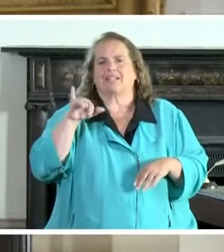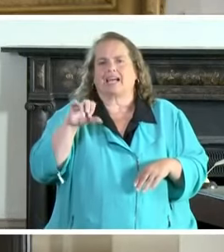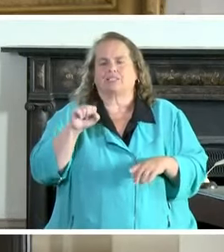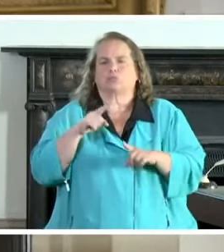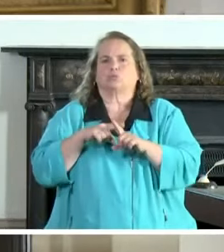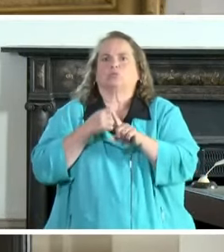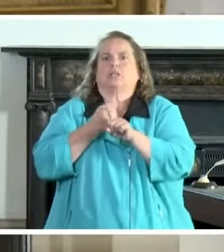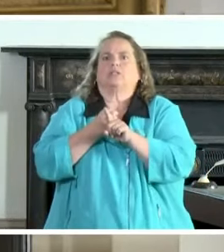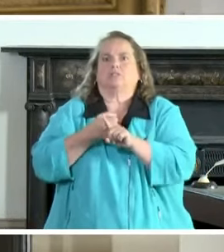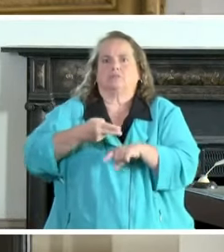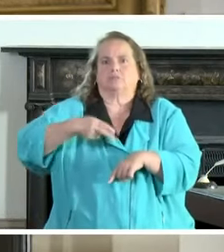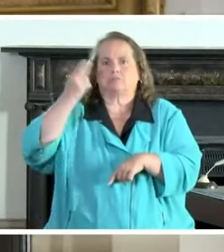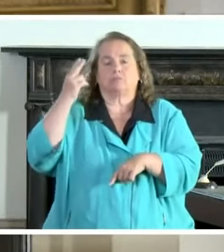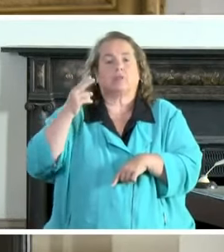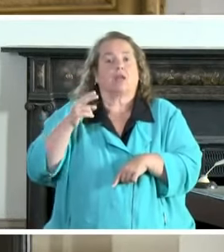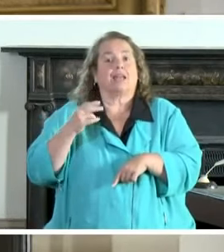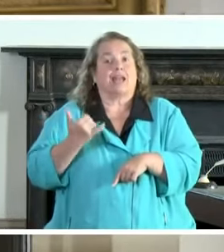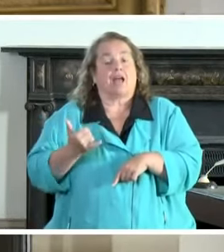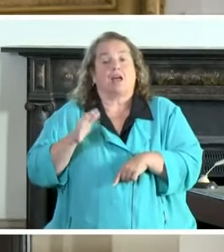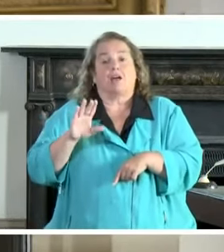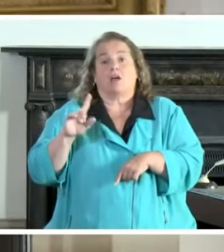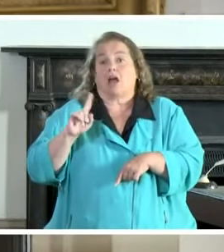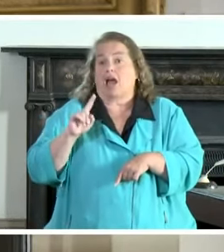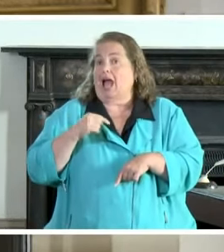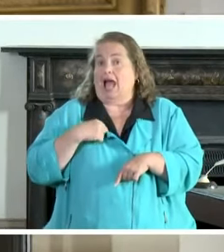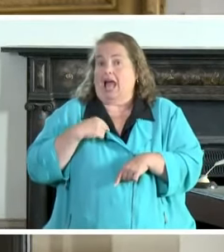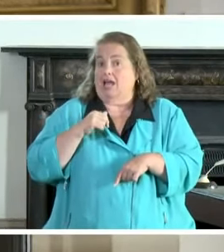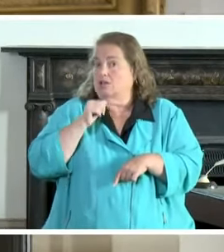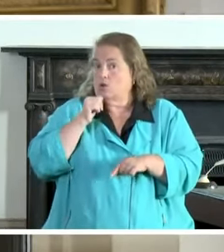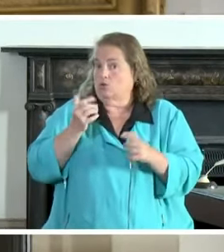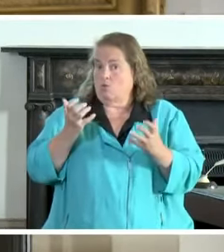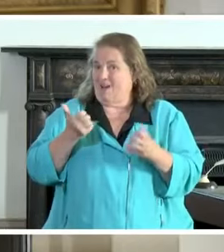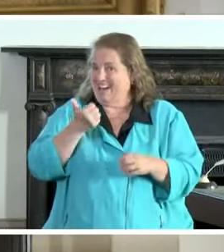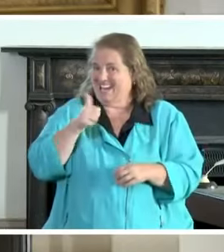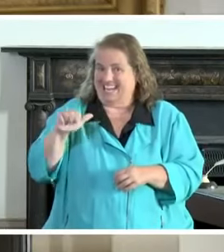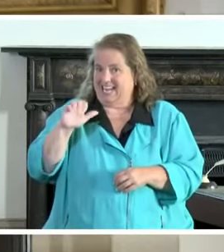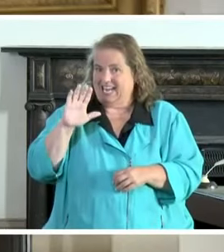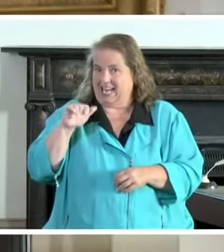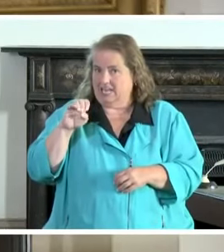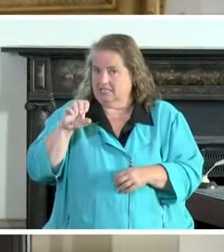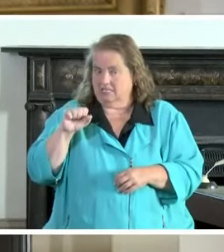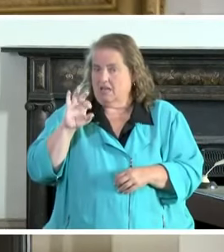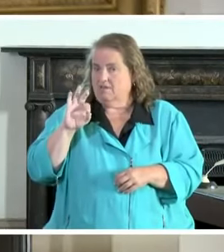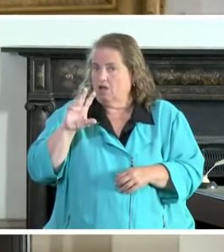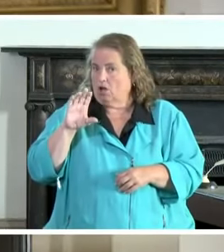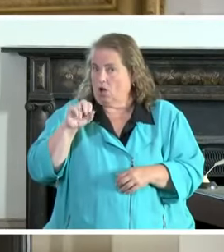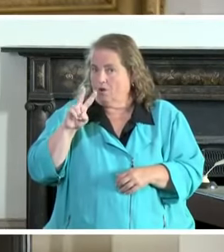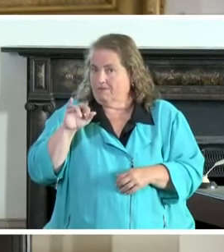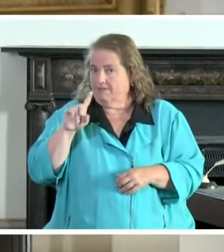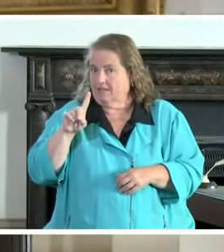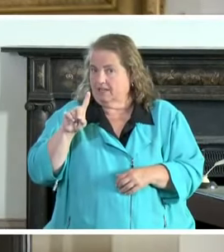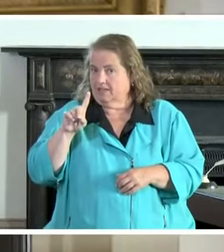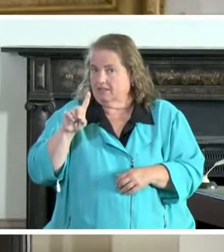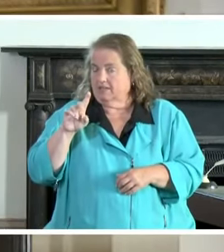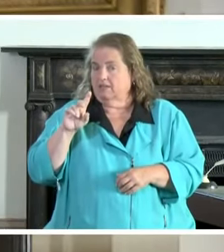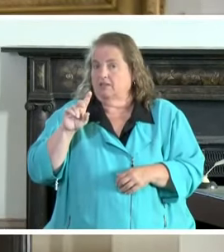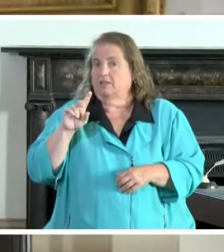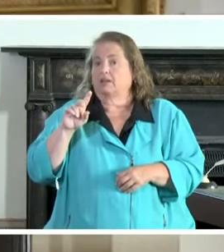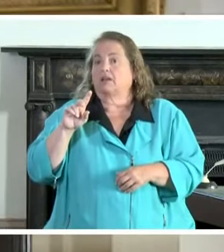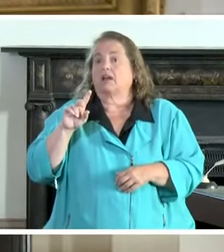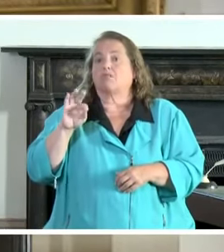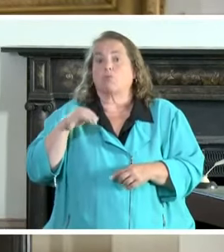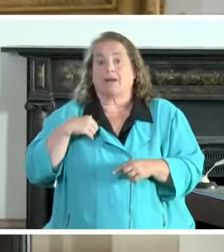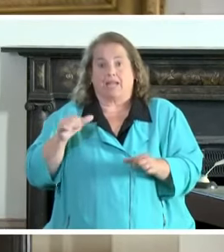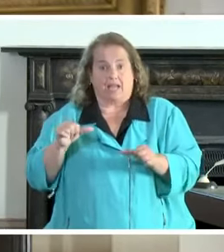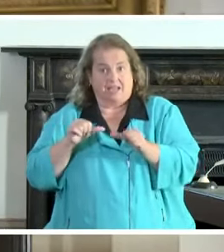while i do not want any cases of covid 19 in kentucky if we can continue managing